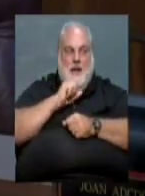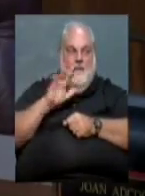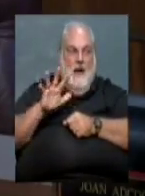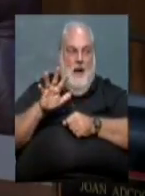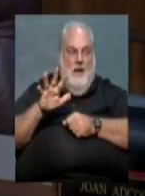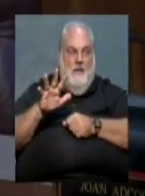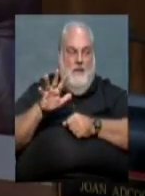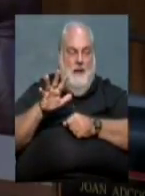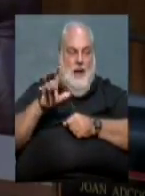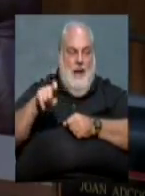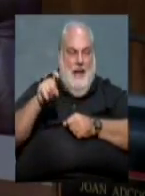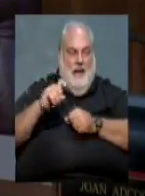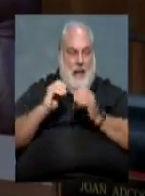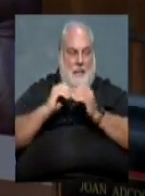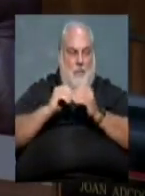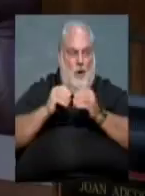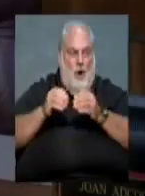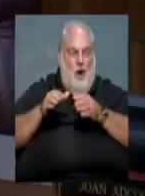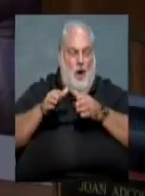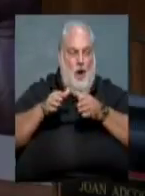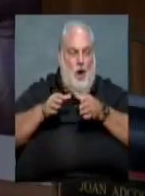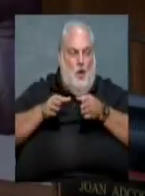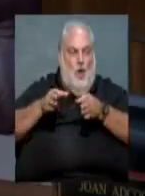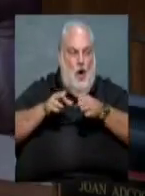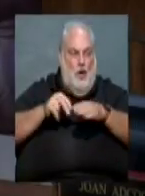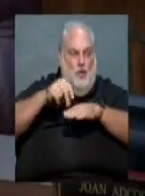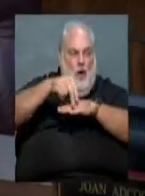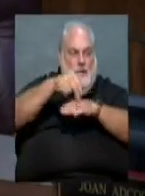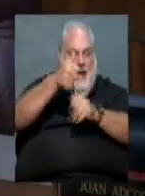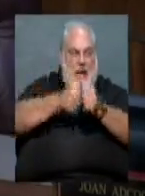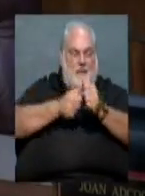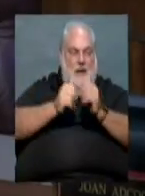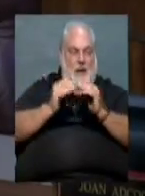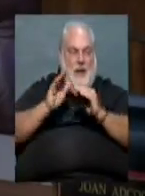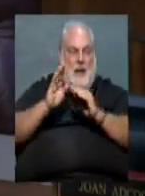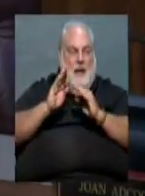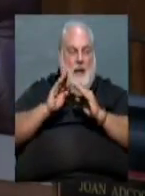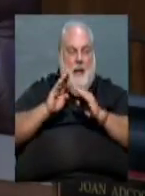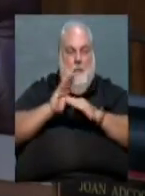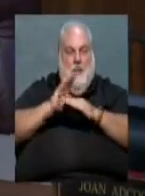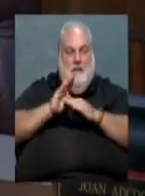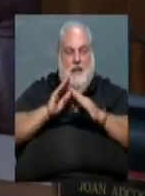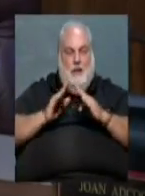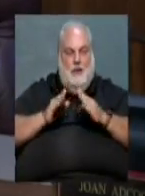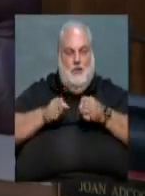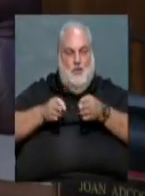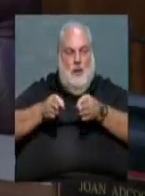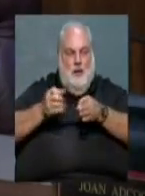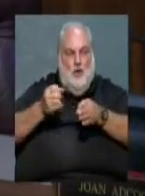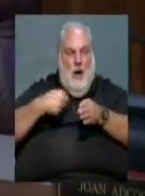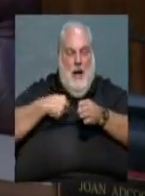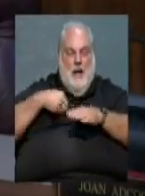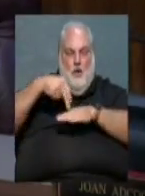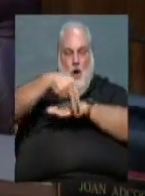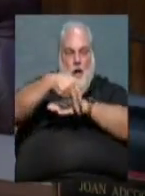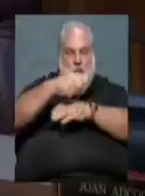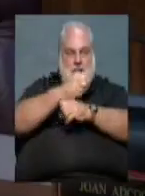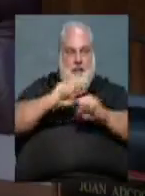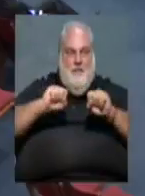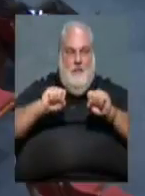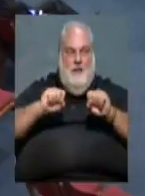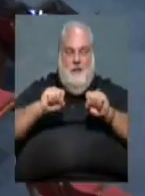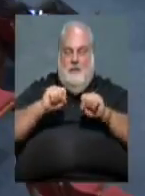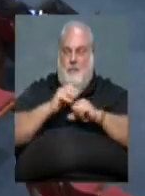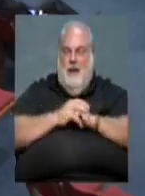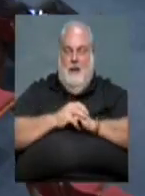.S. I need more crosswalks. I need a crosswalk at every busy street so I can cross safely. Thank you.